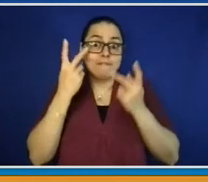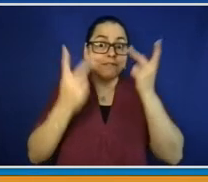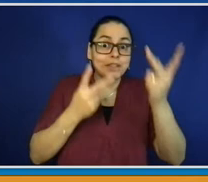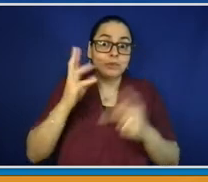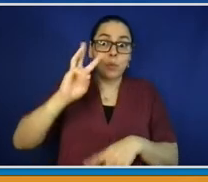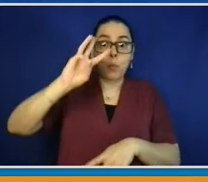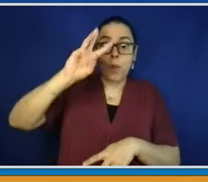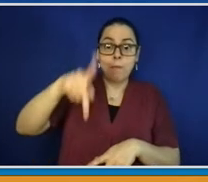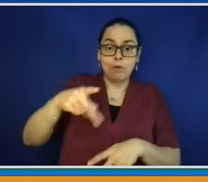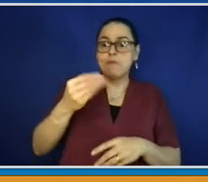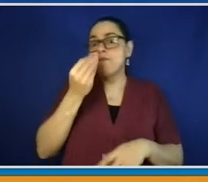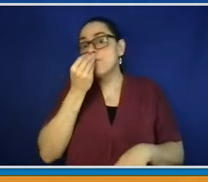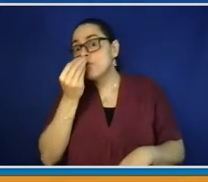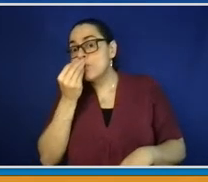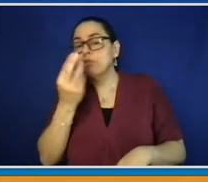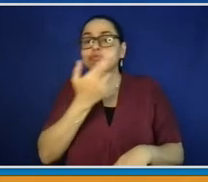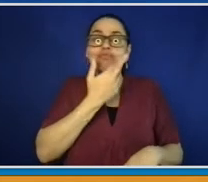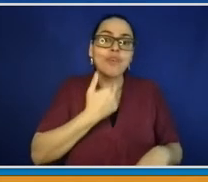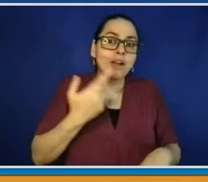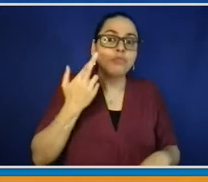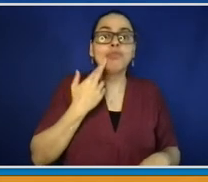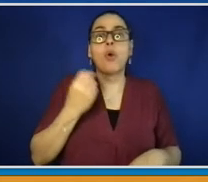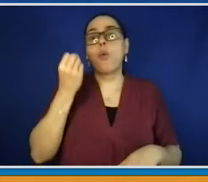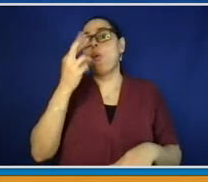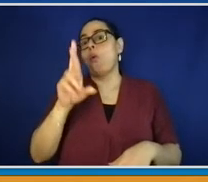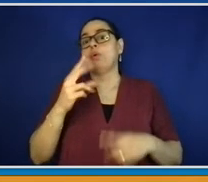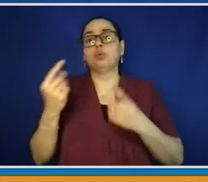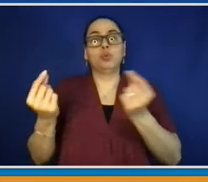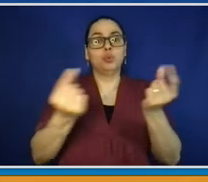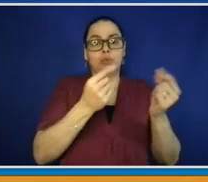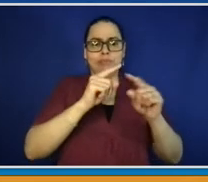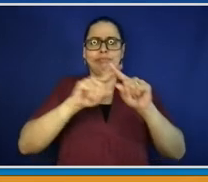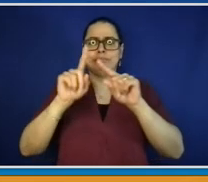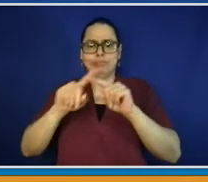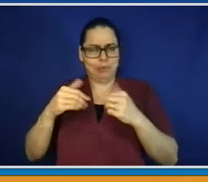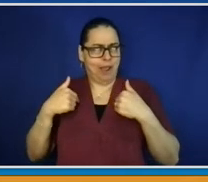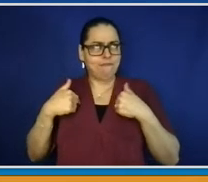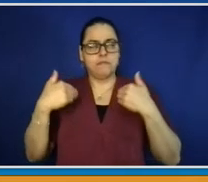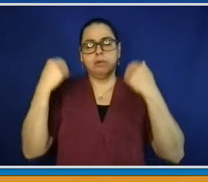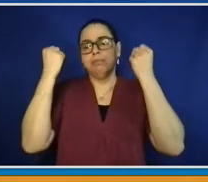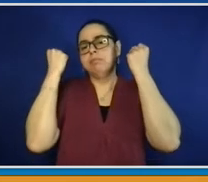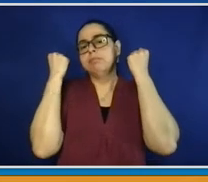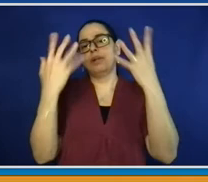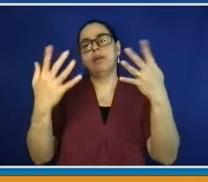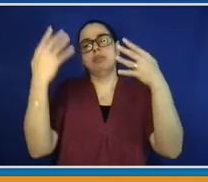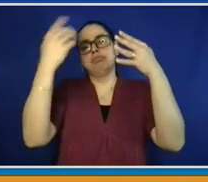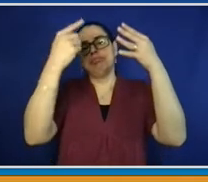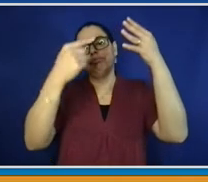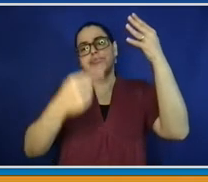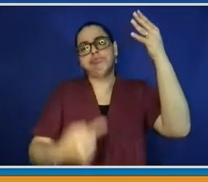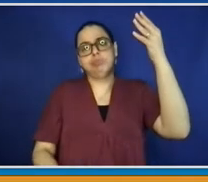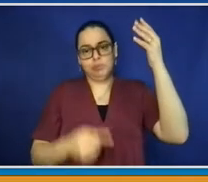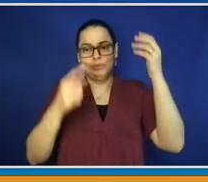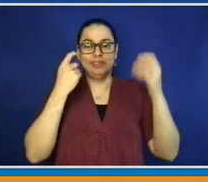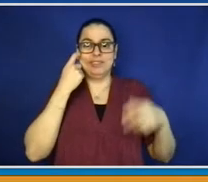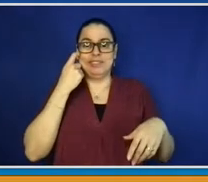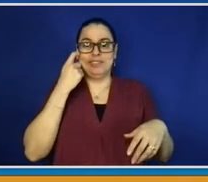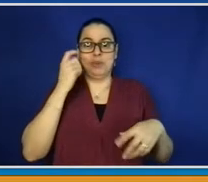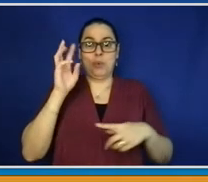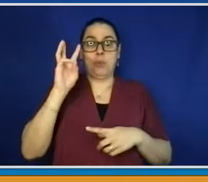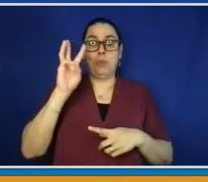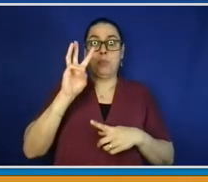just launched our website of WPBID.com backslash